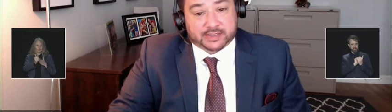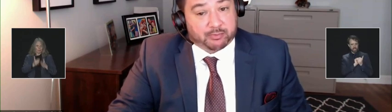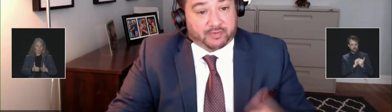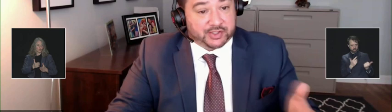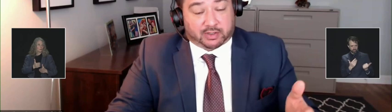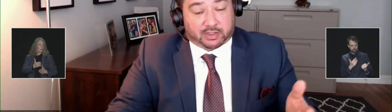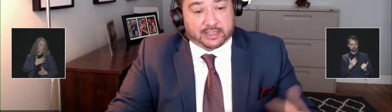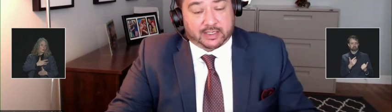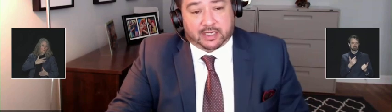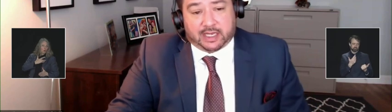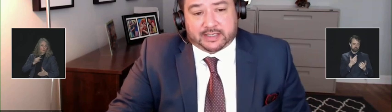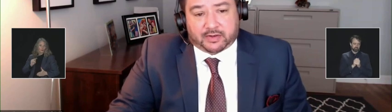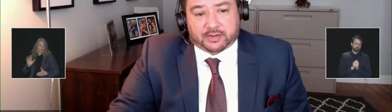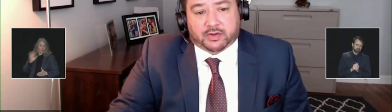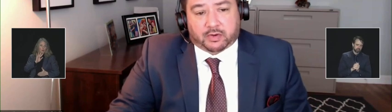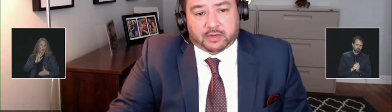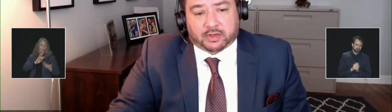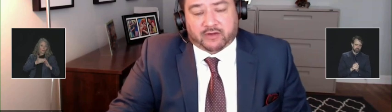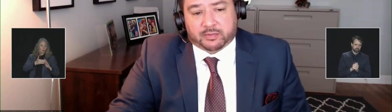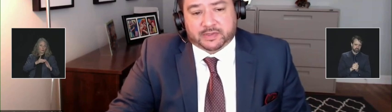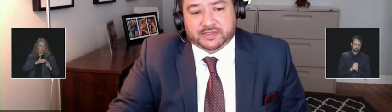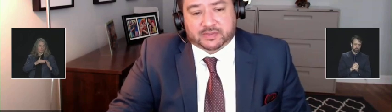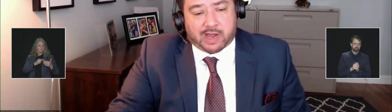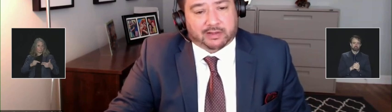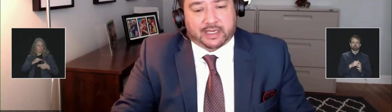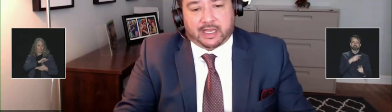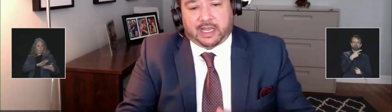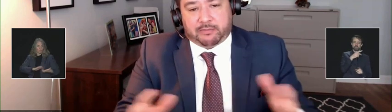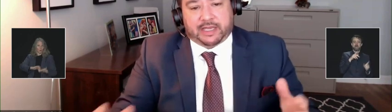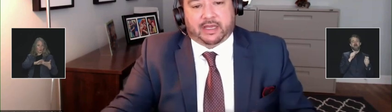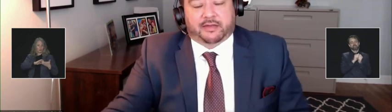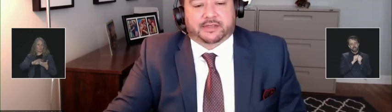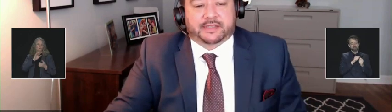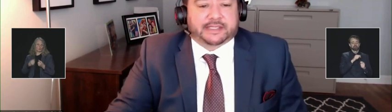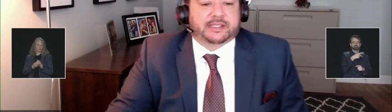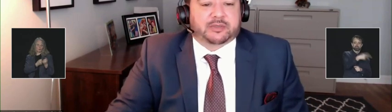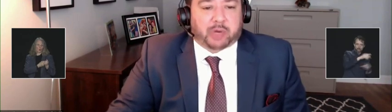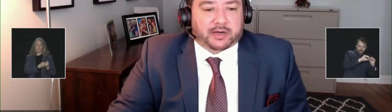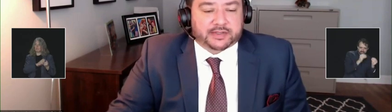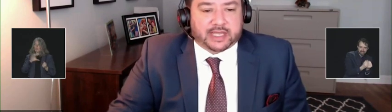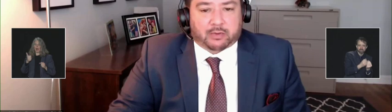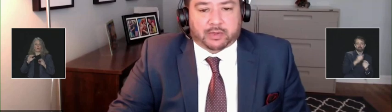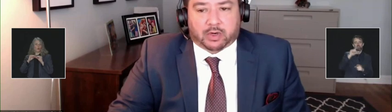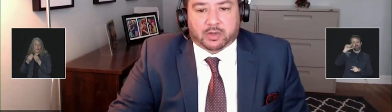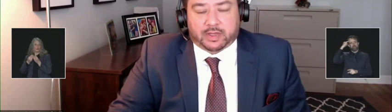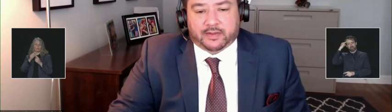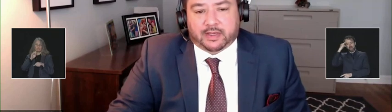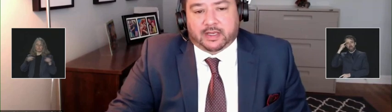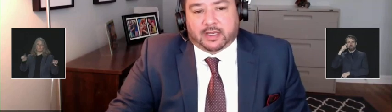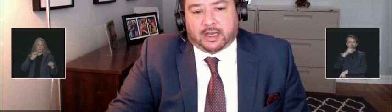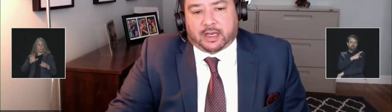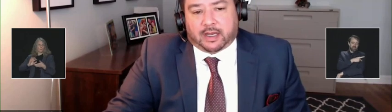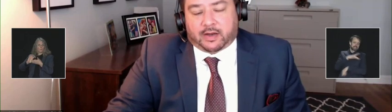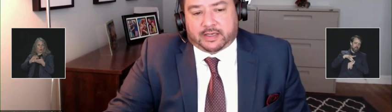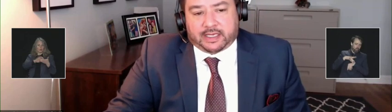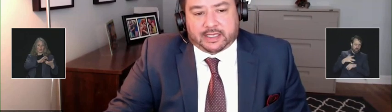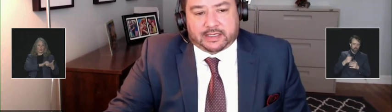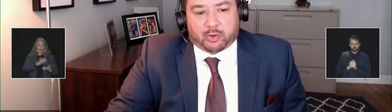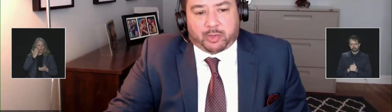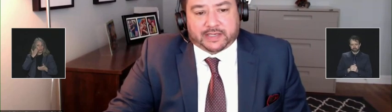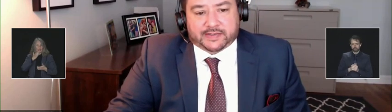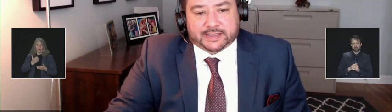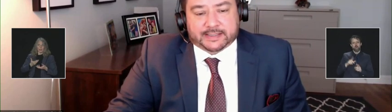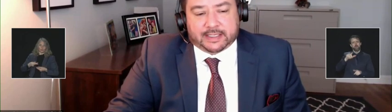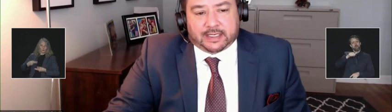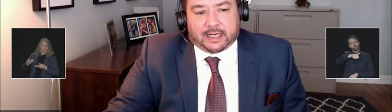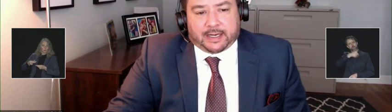provincial and territorial governments as well and many other system partners that we work with on a day-in-day-out basis.